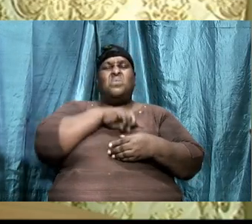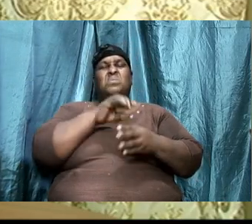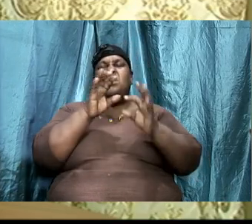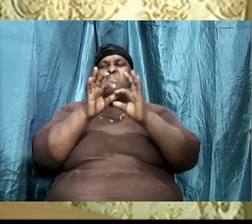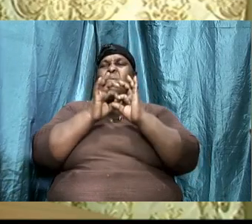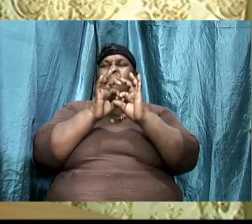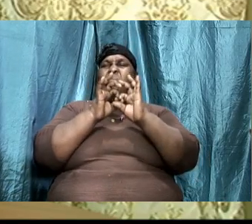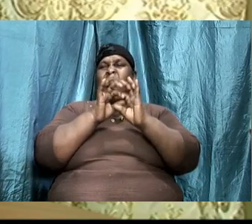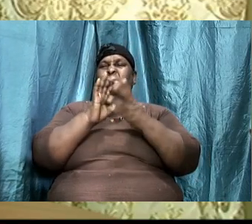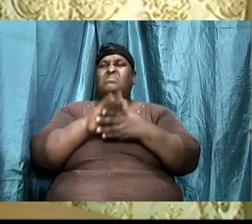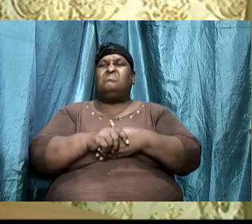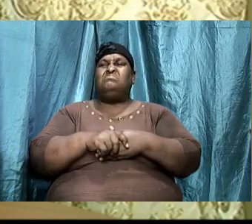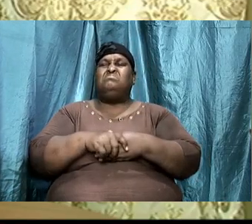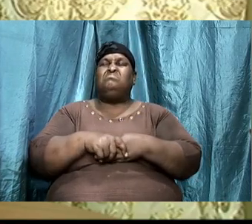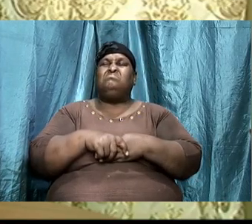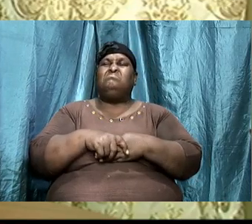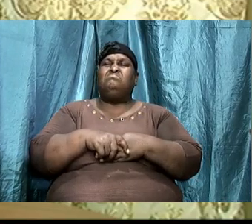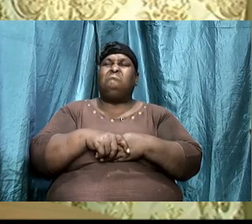were.